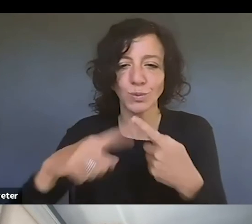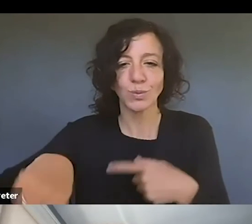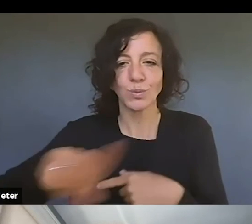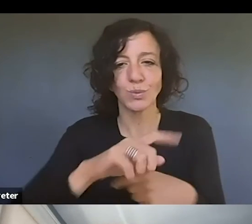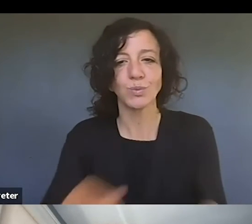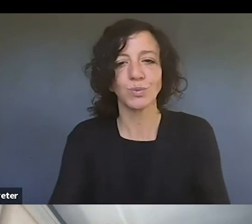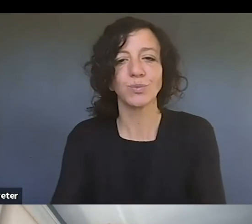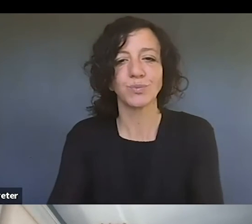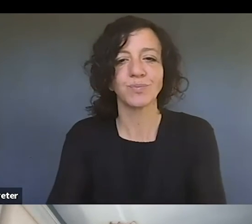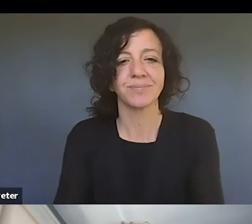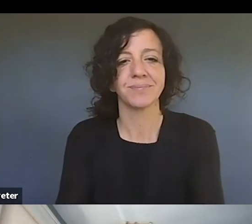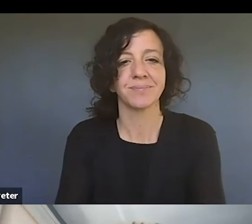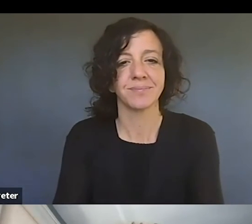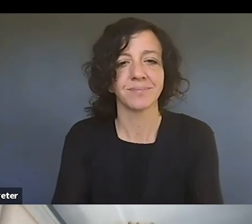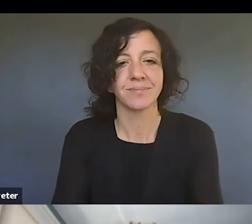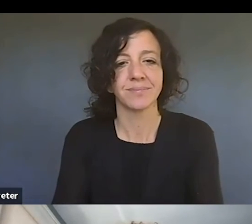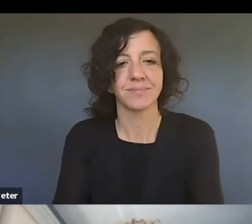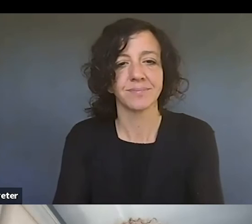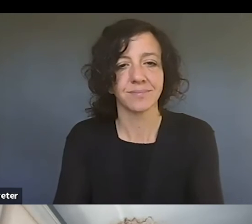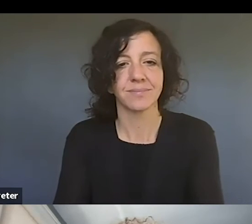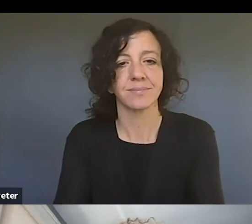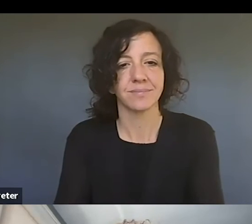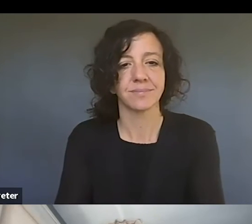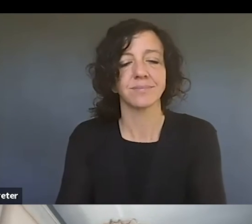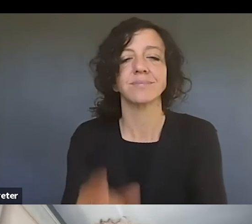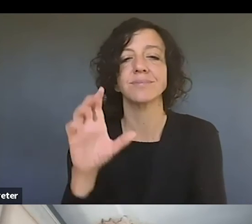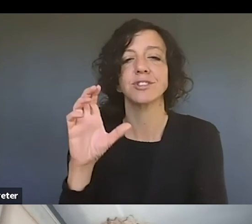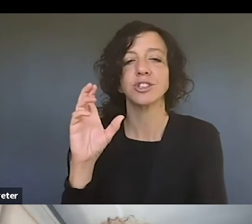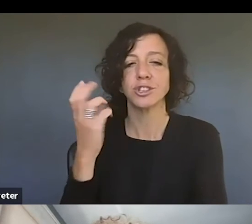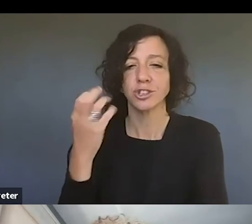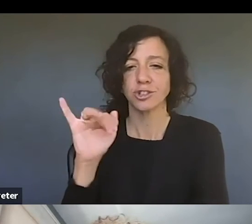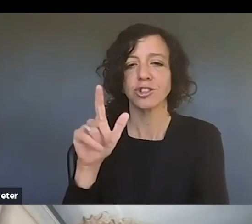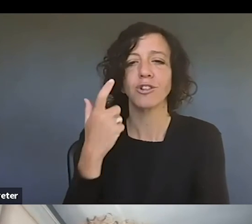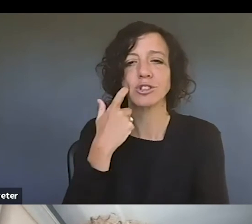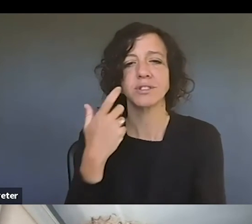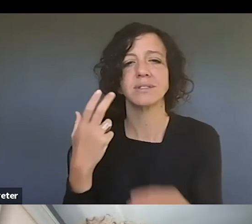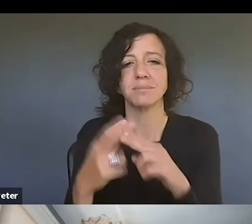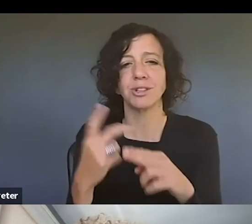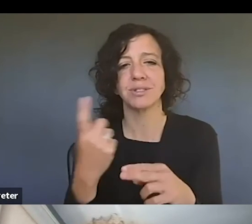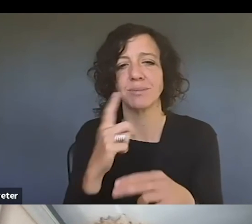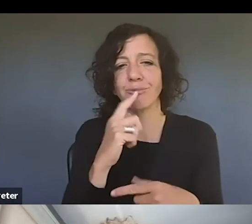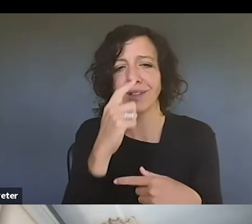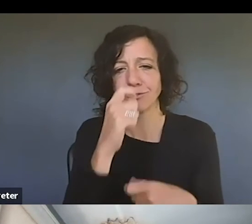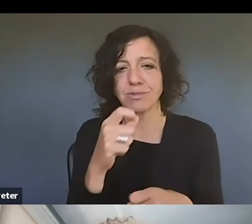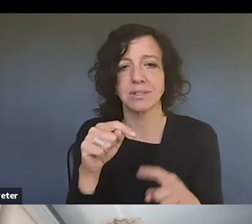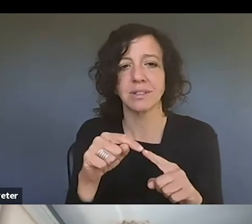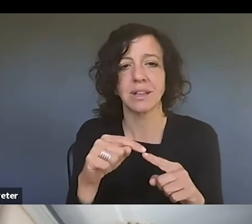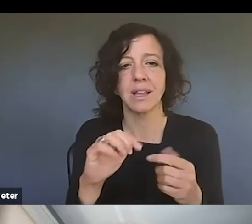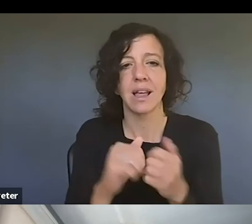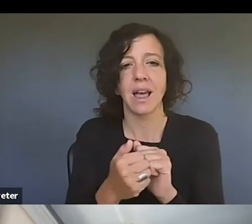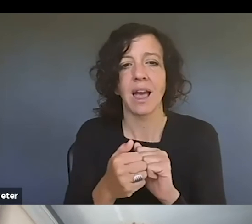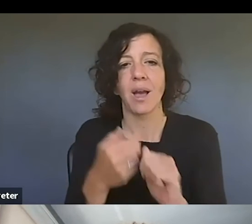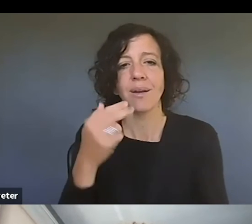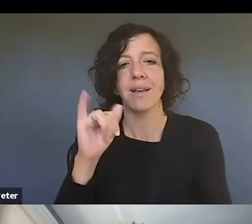when you use it. So, and then, so Cheryl just pointed out an interesting example of how, um, Hank Willis Thomas used